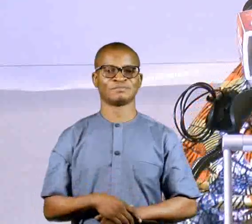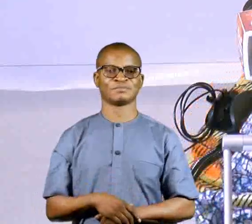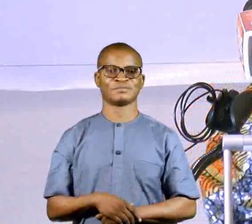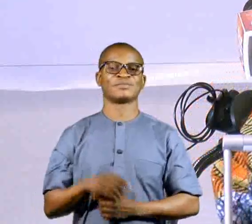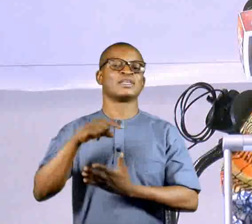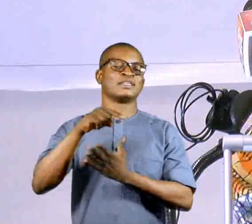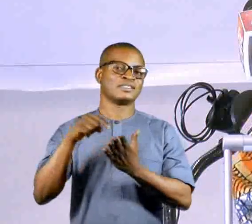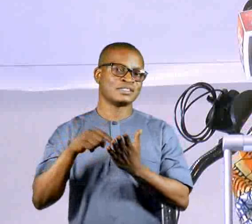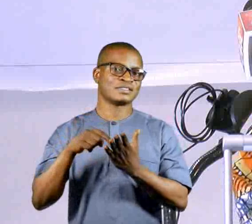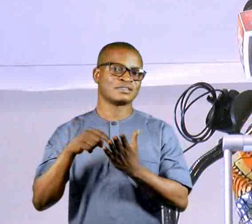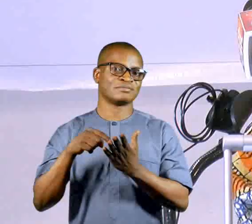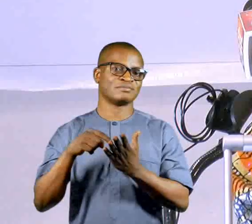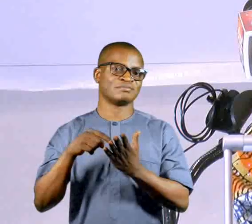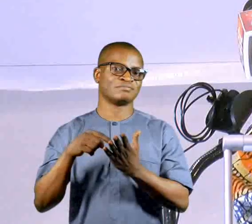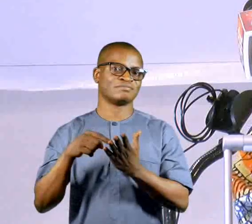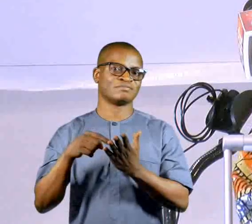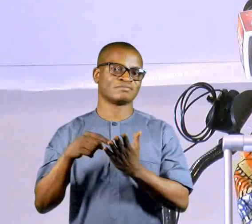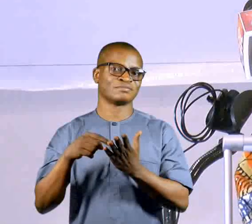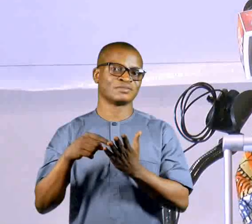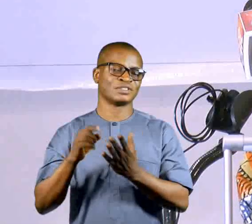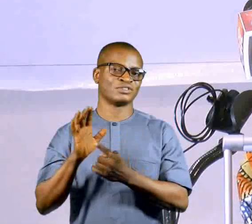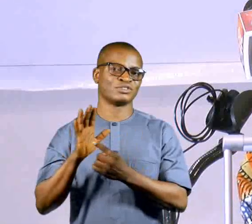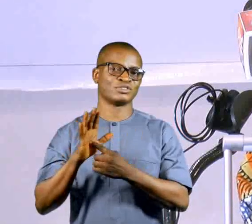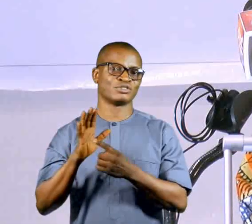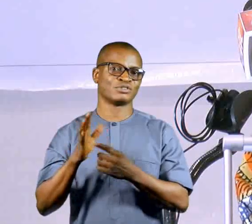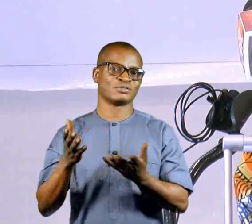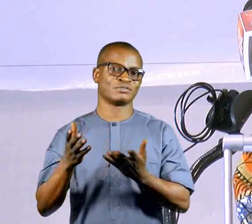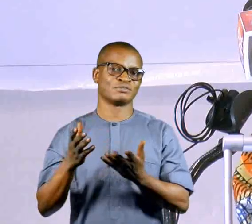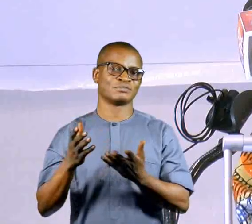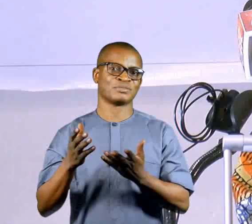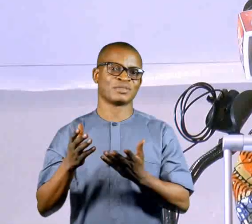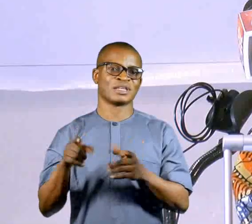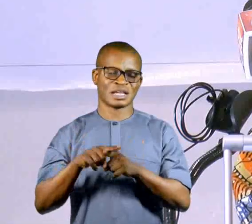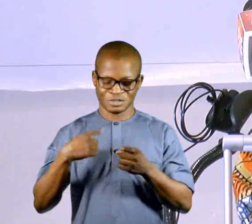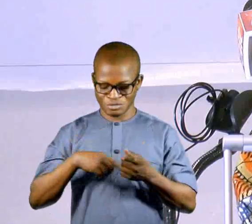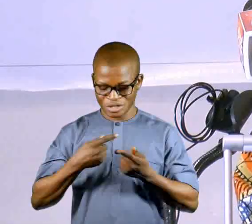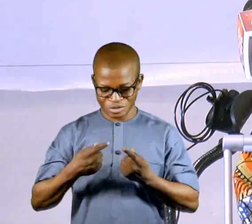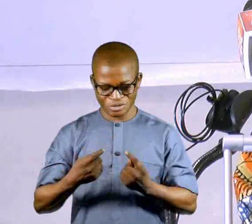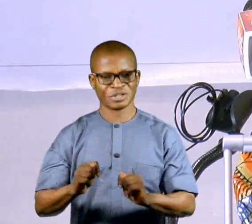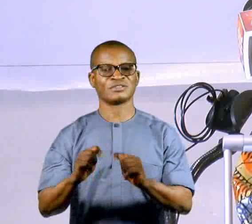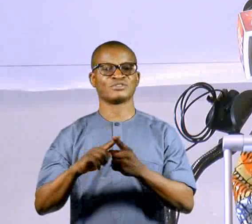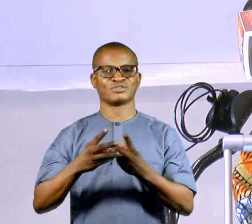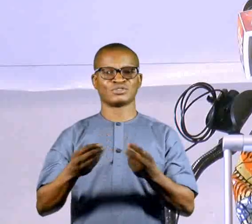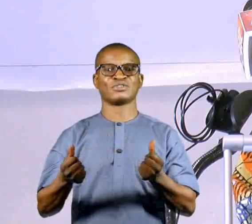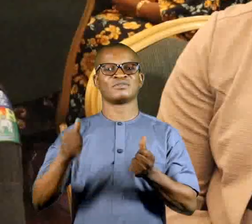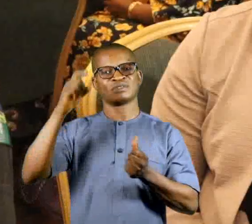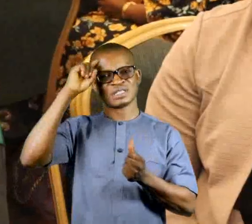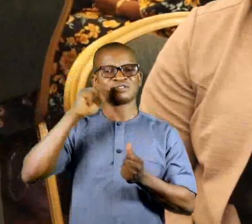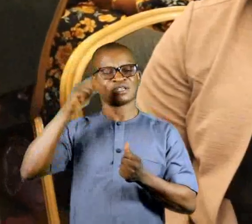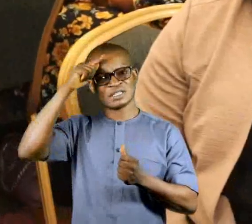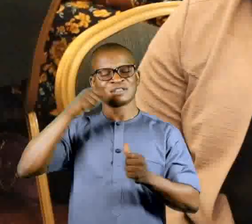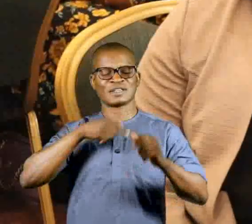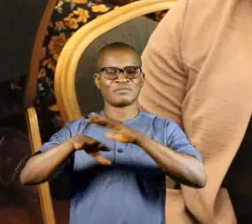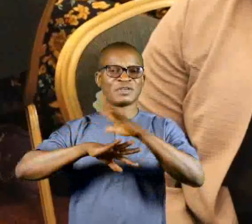and these two laws take advantage of the provisions therein as we strive to address sexual and gender-based violence.